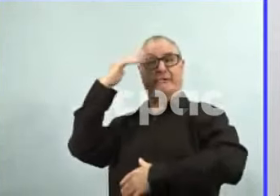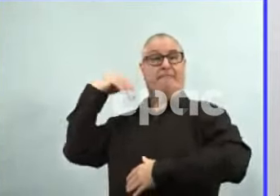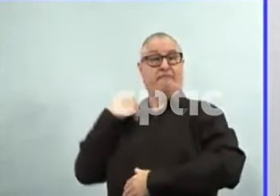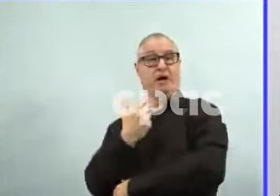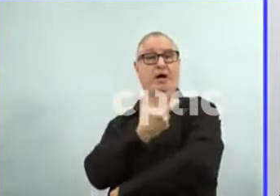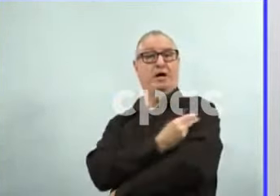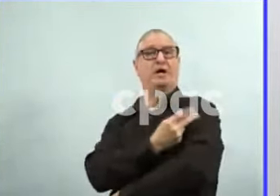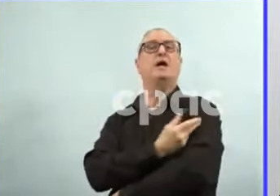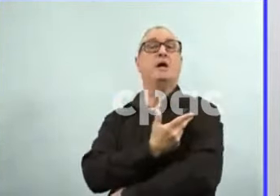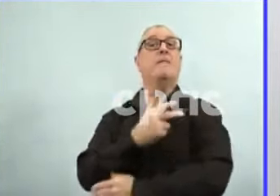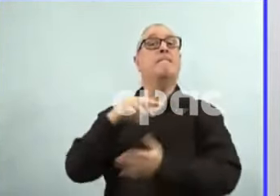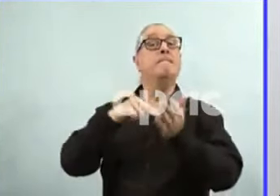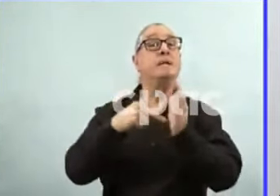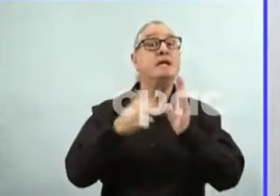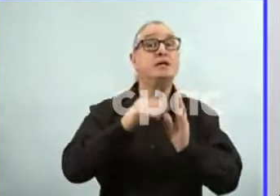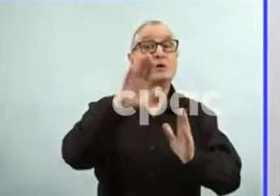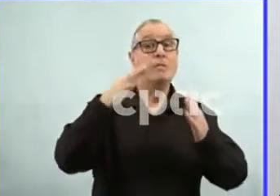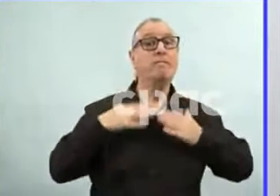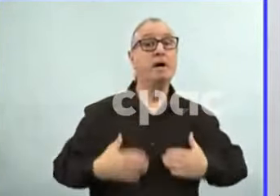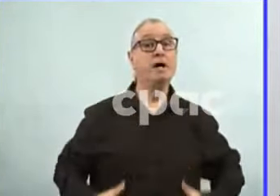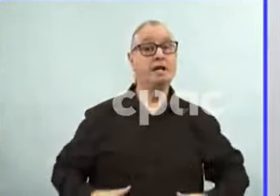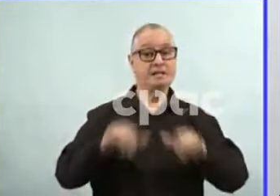against the virus that you've been vaccinated against.